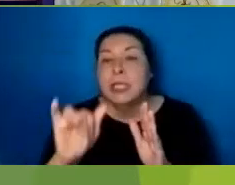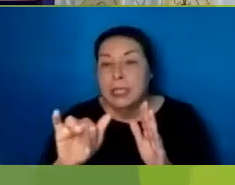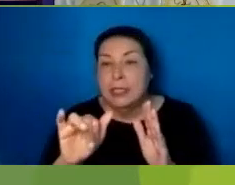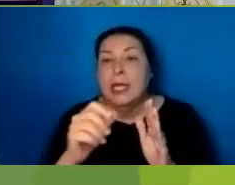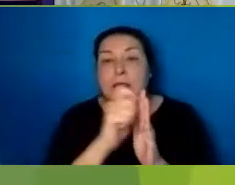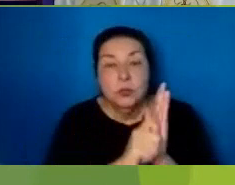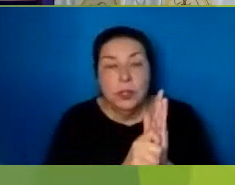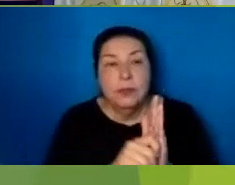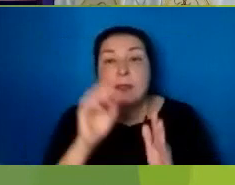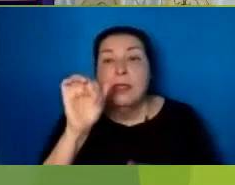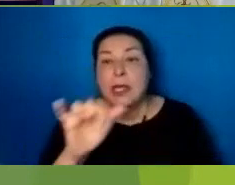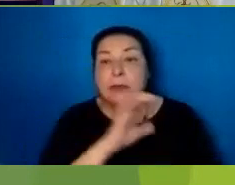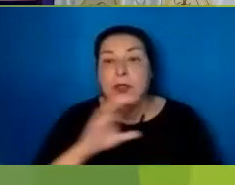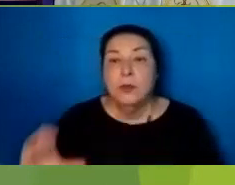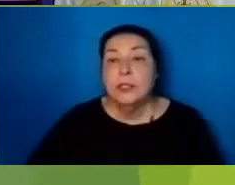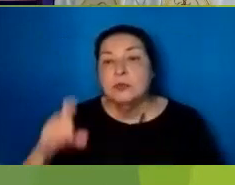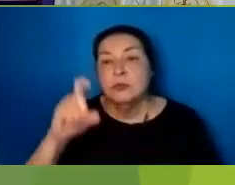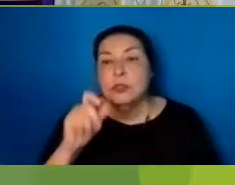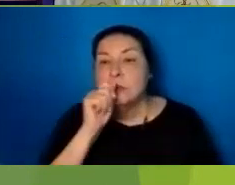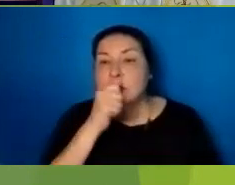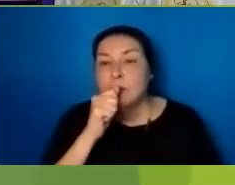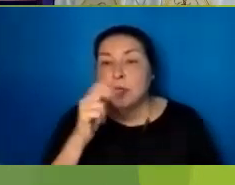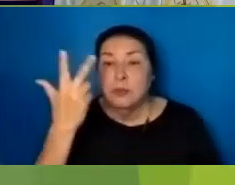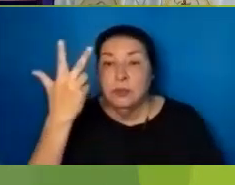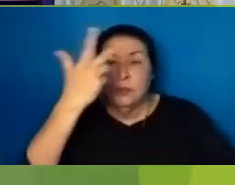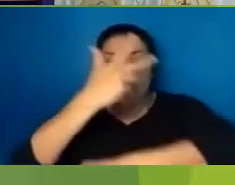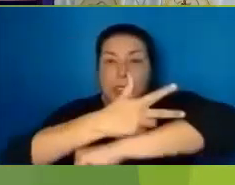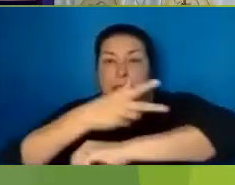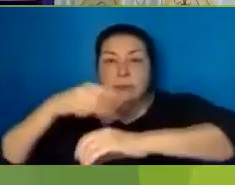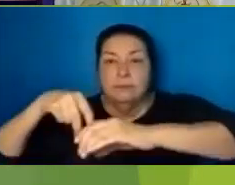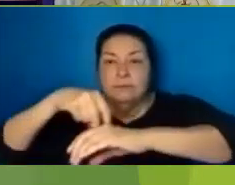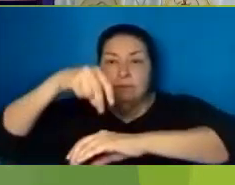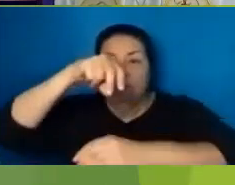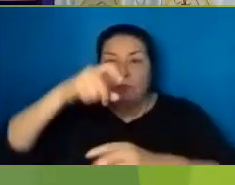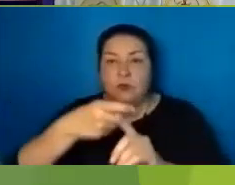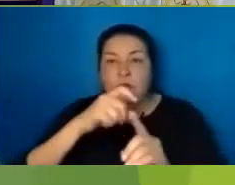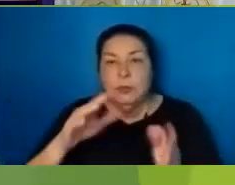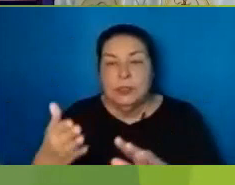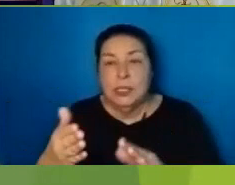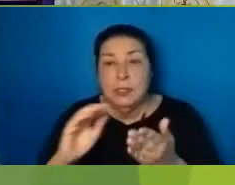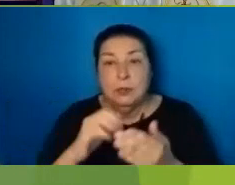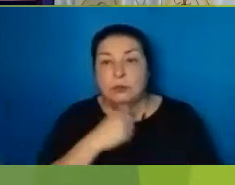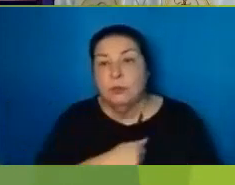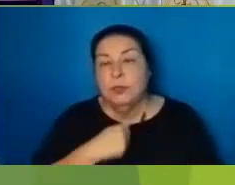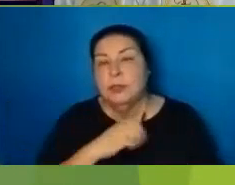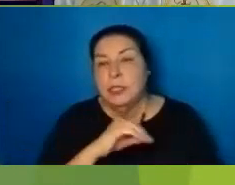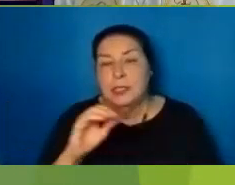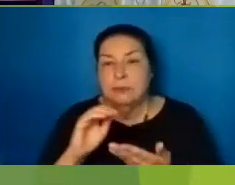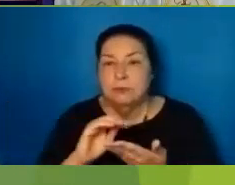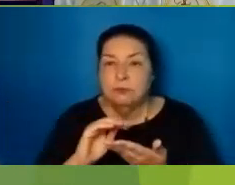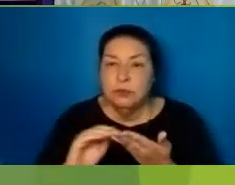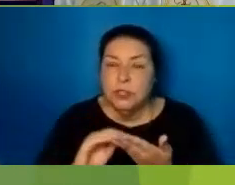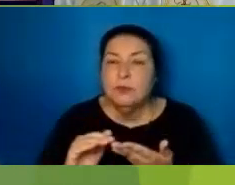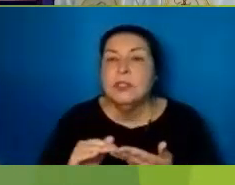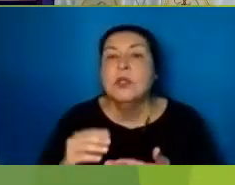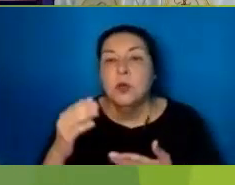That the Christ should suffer And on the third day Rise from the dead And that repentance And forgiveness of sins Should